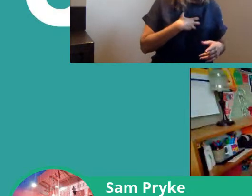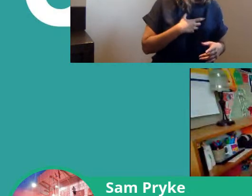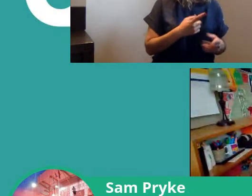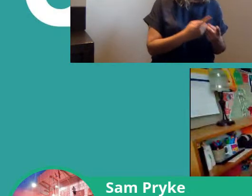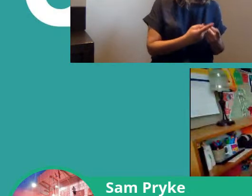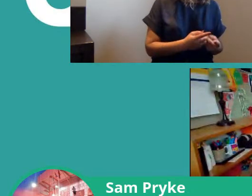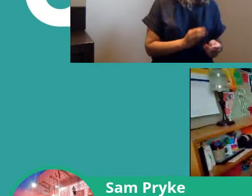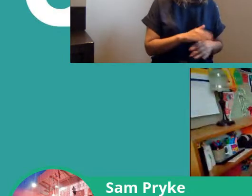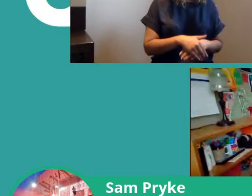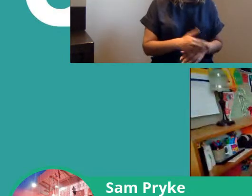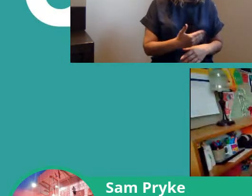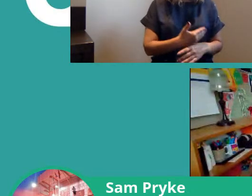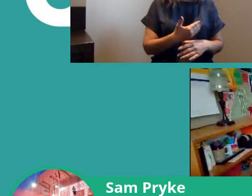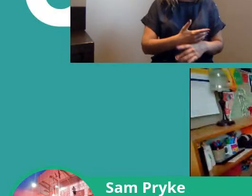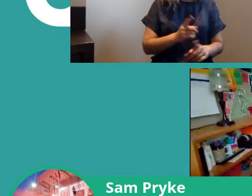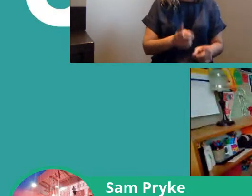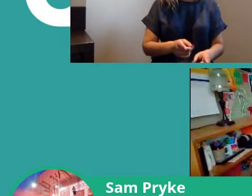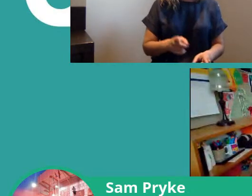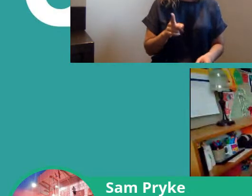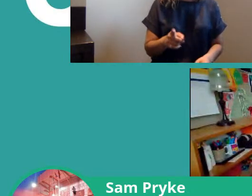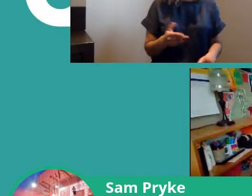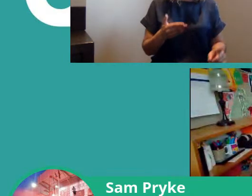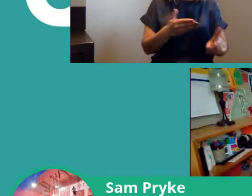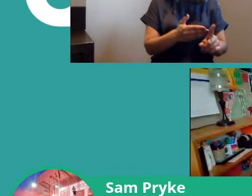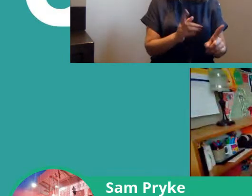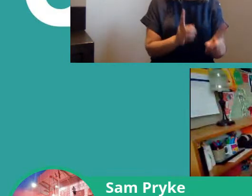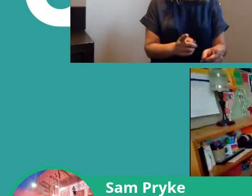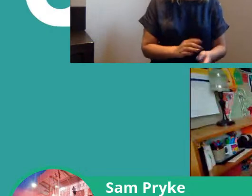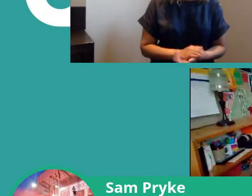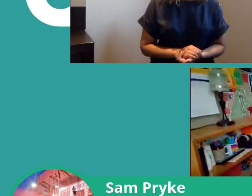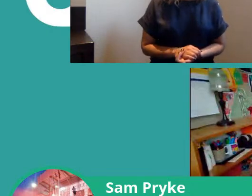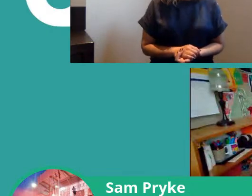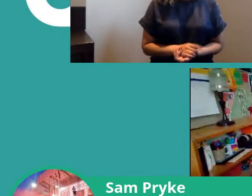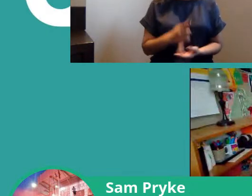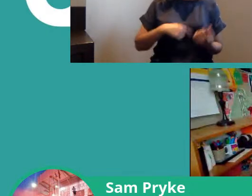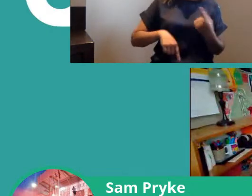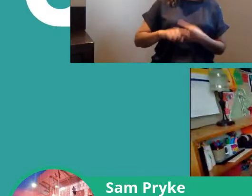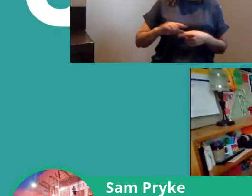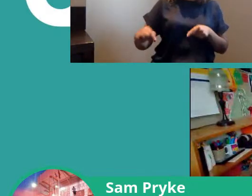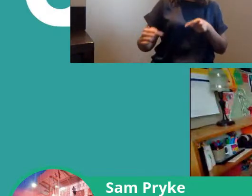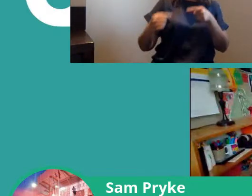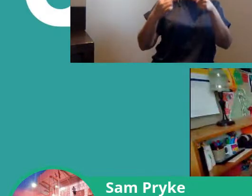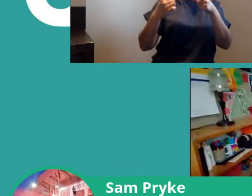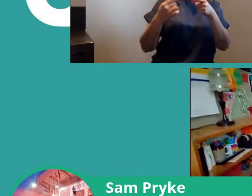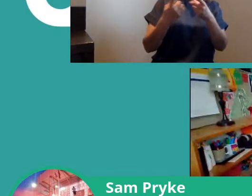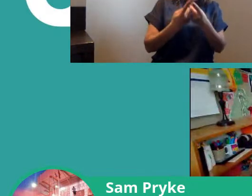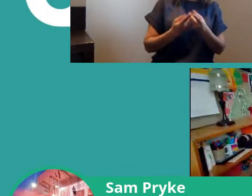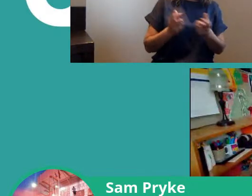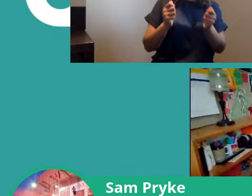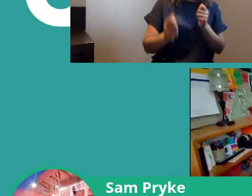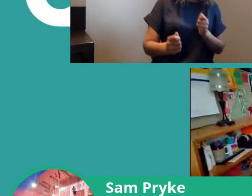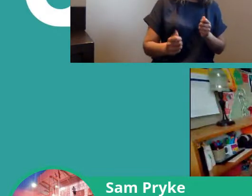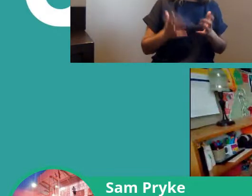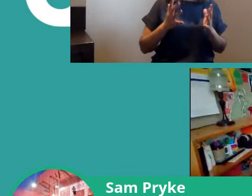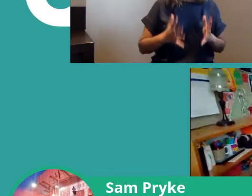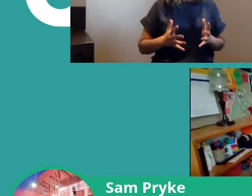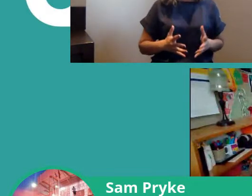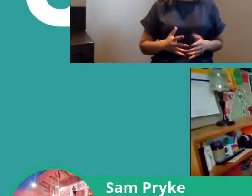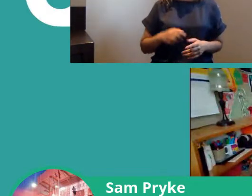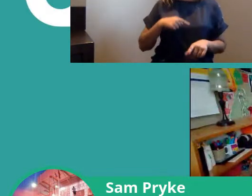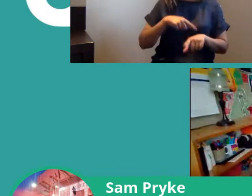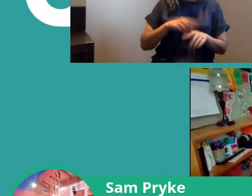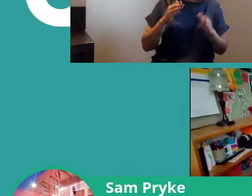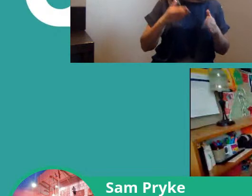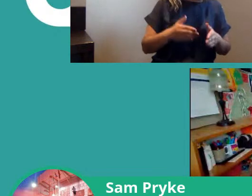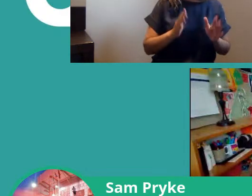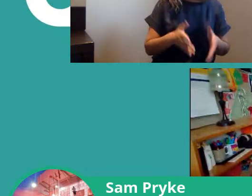for um but but that's the point isn't it that that we have to be challenging those things and in order to challenge we've got to be able to put the time